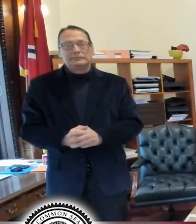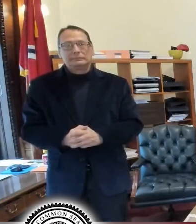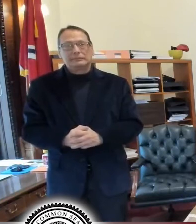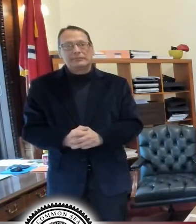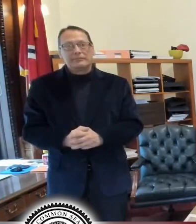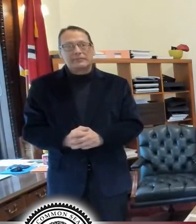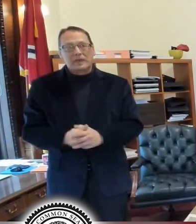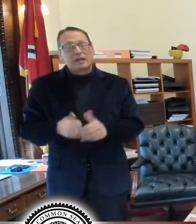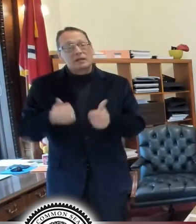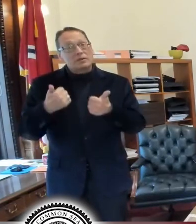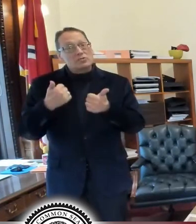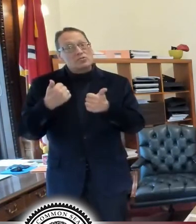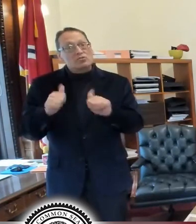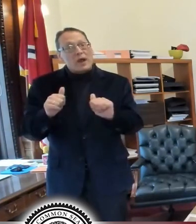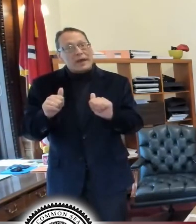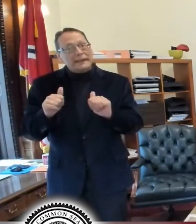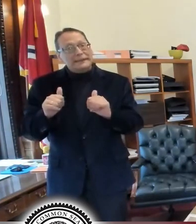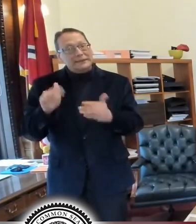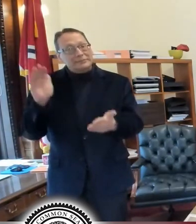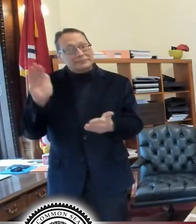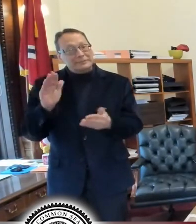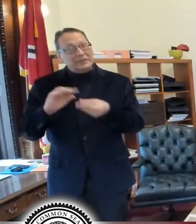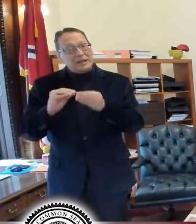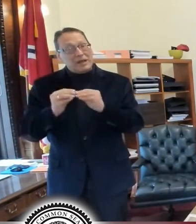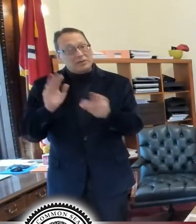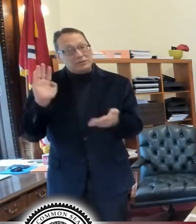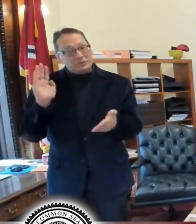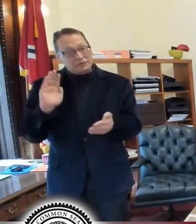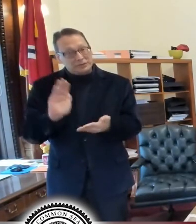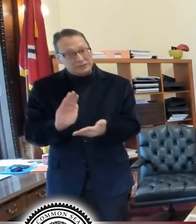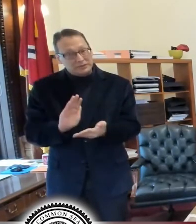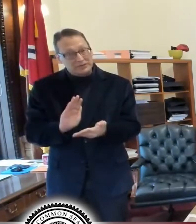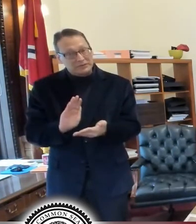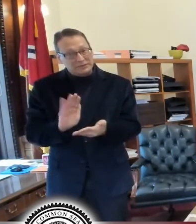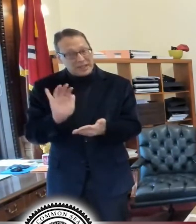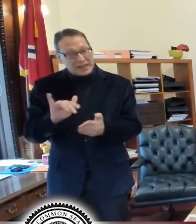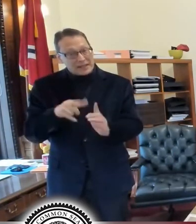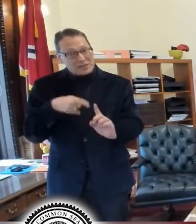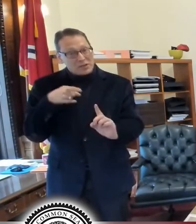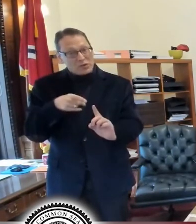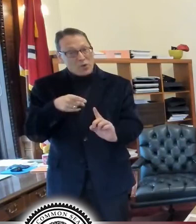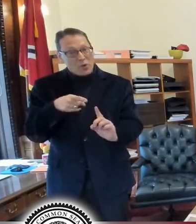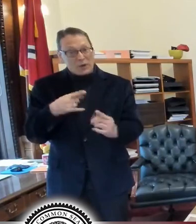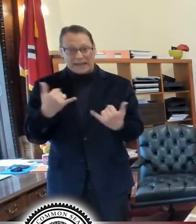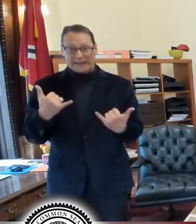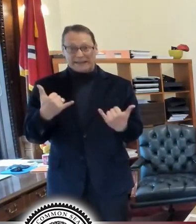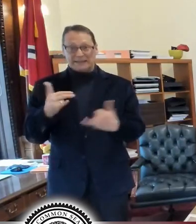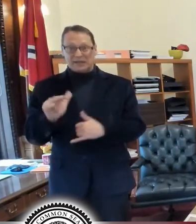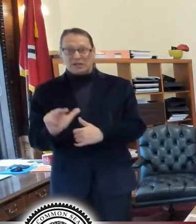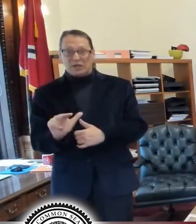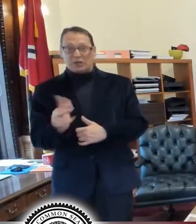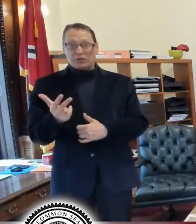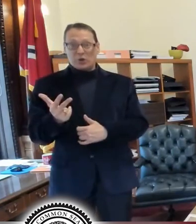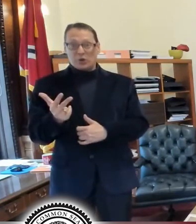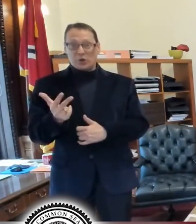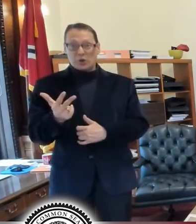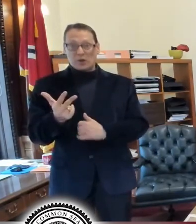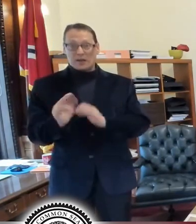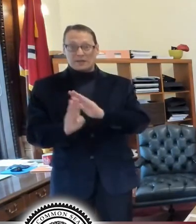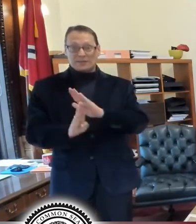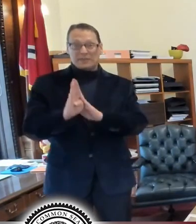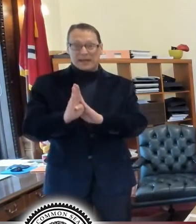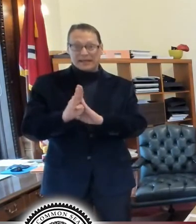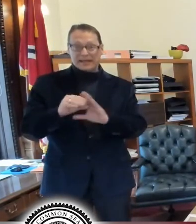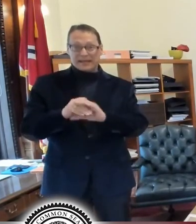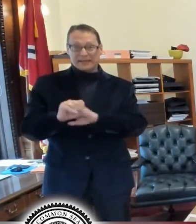to try to turn the tide on this, we know that this is the third spike that we have had in the